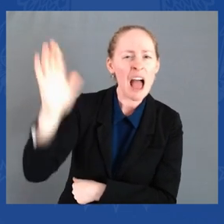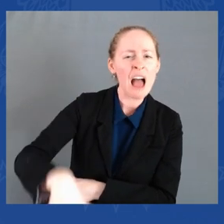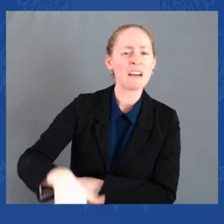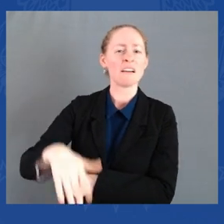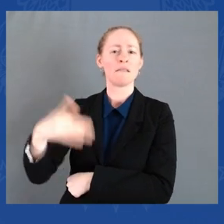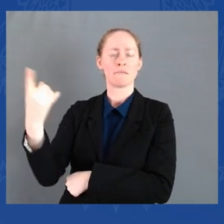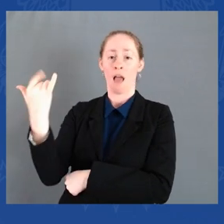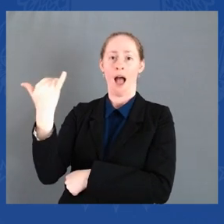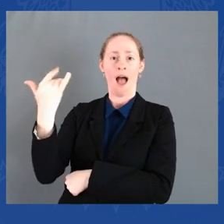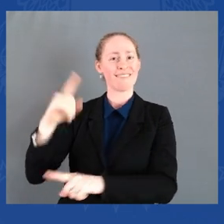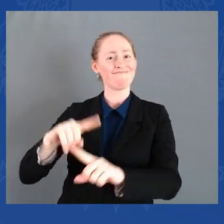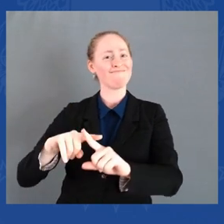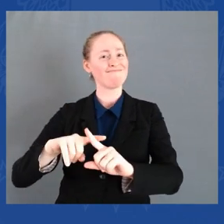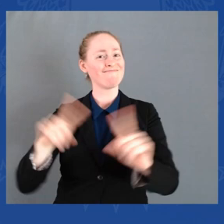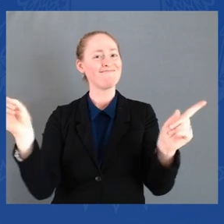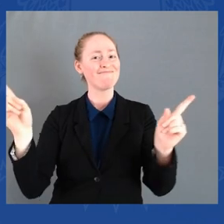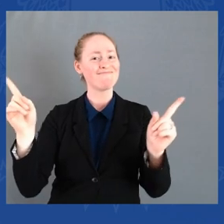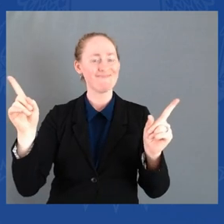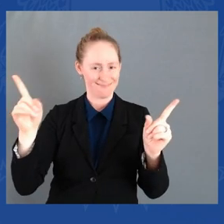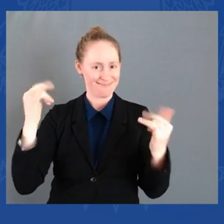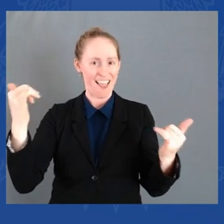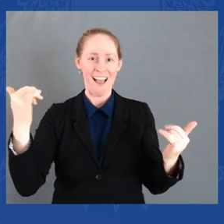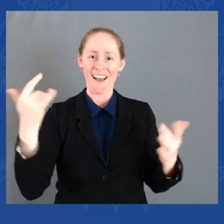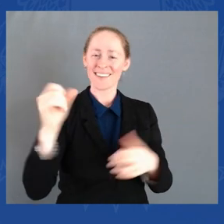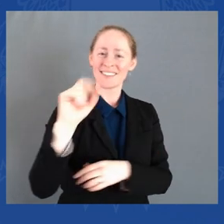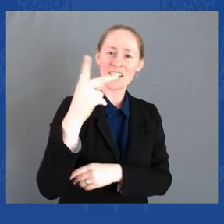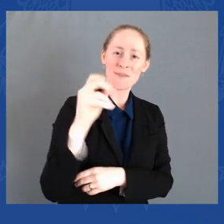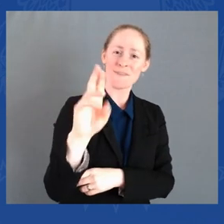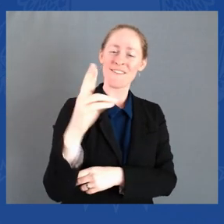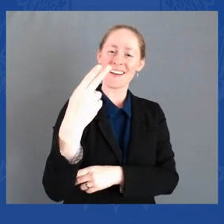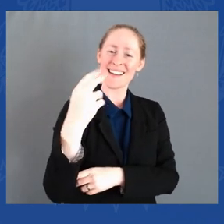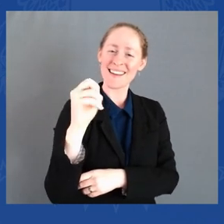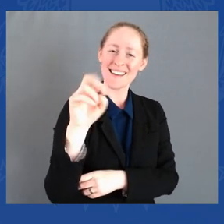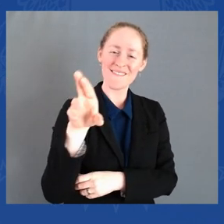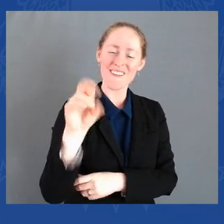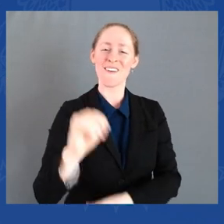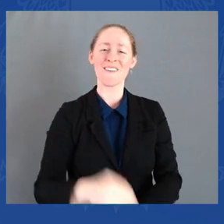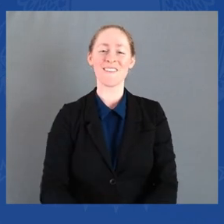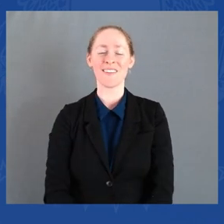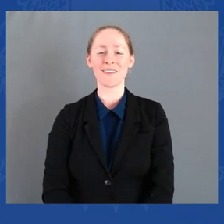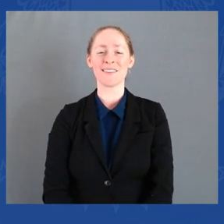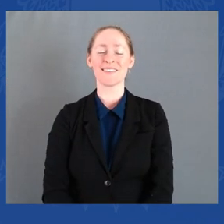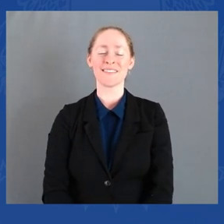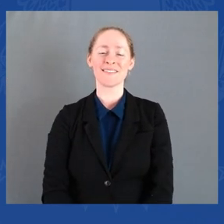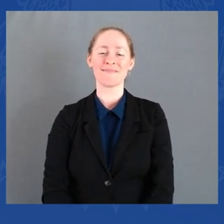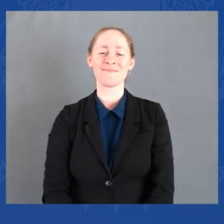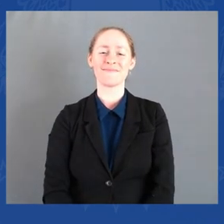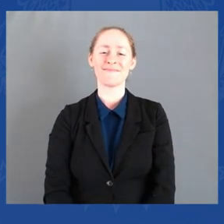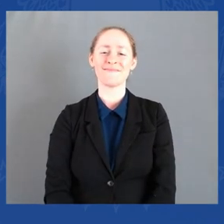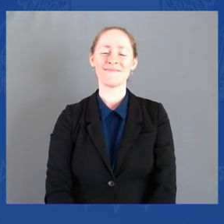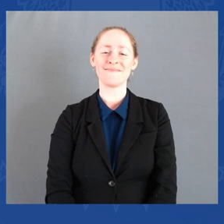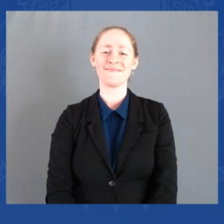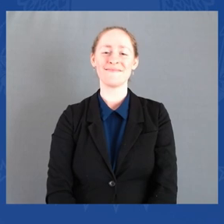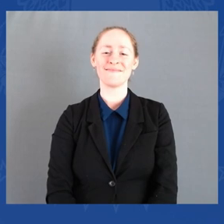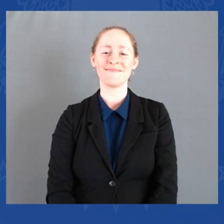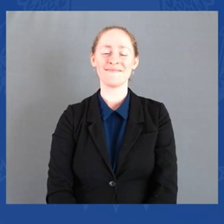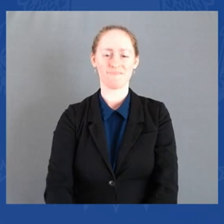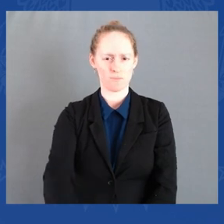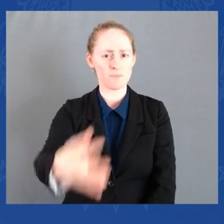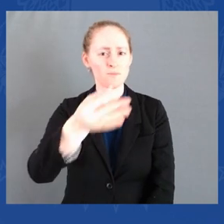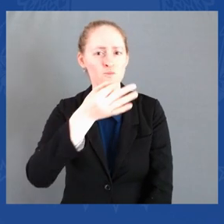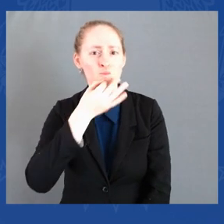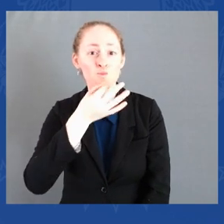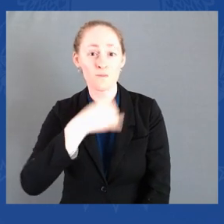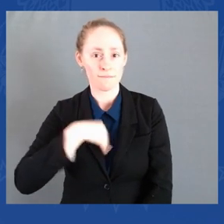and Japan to affirm the importance of our Indo-Pacific alliances. Folks, and to celebrate the indispensable